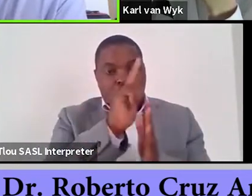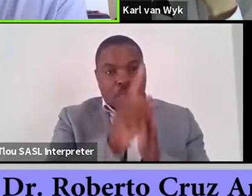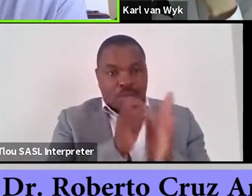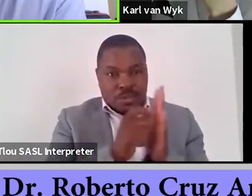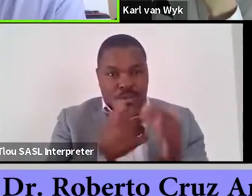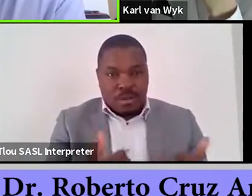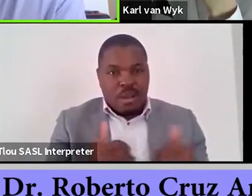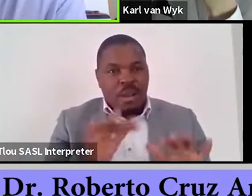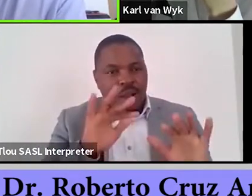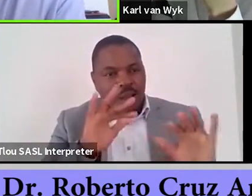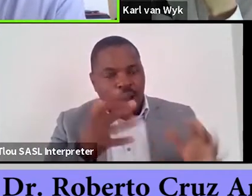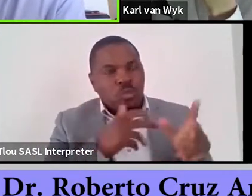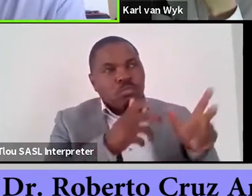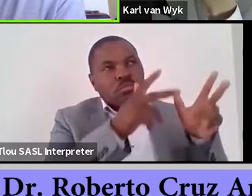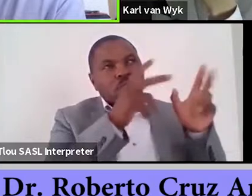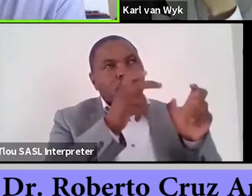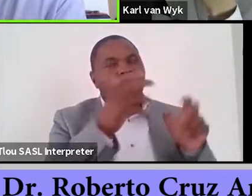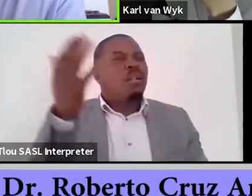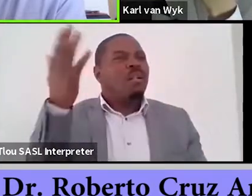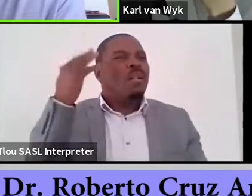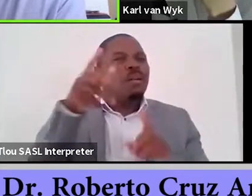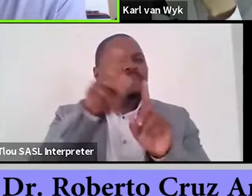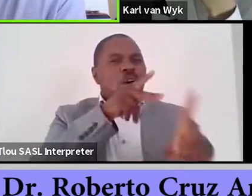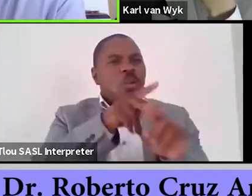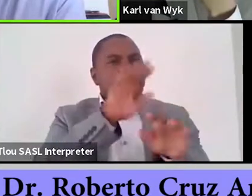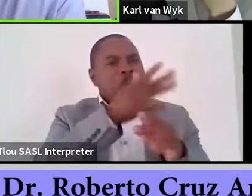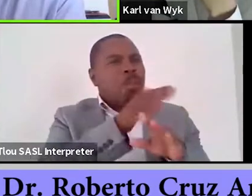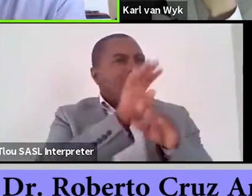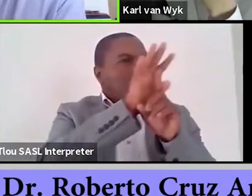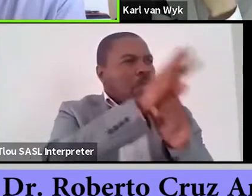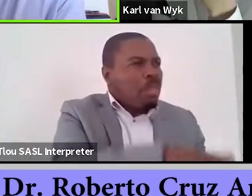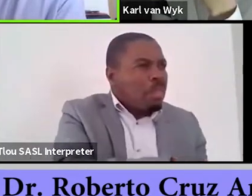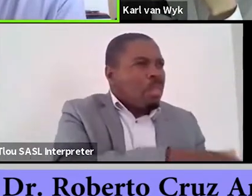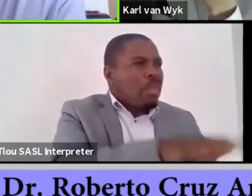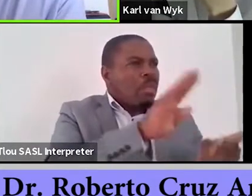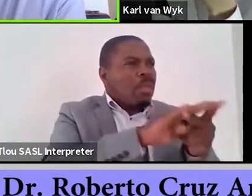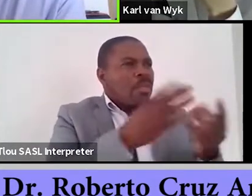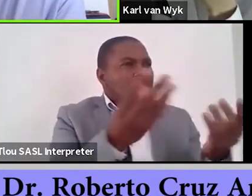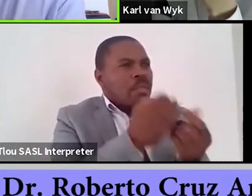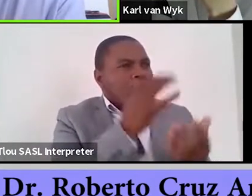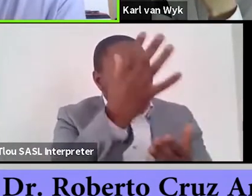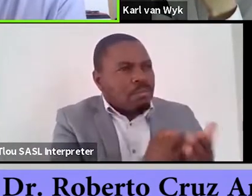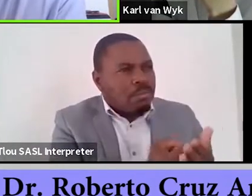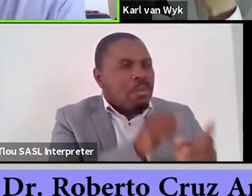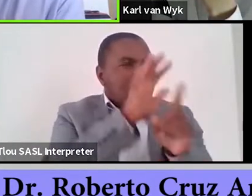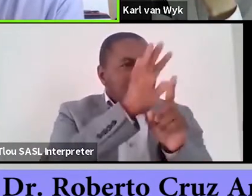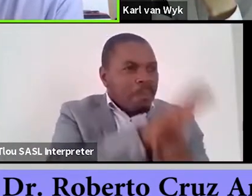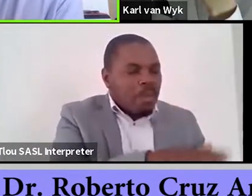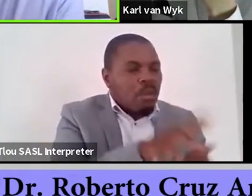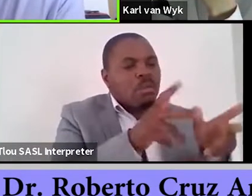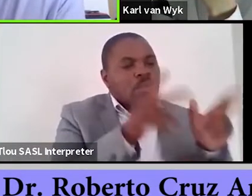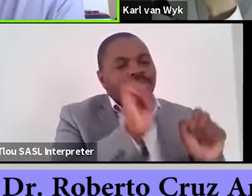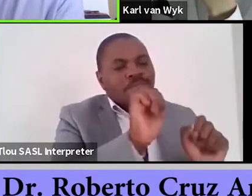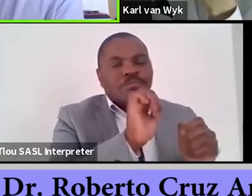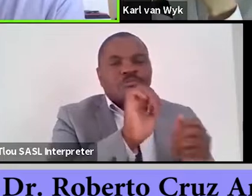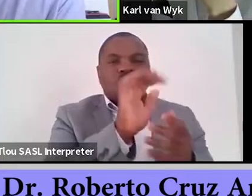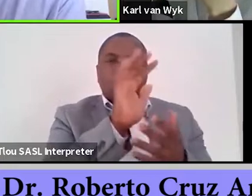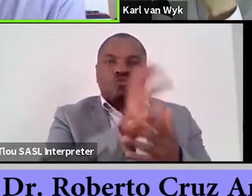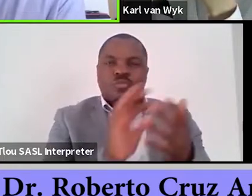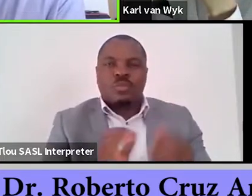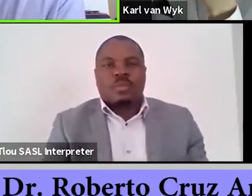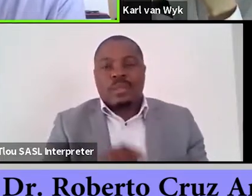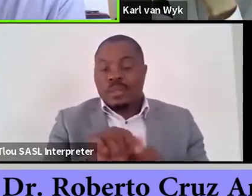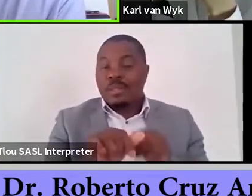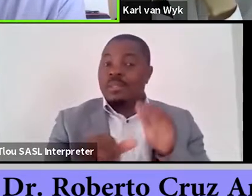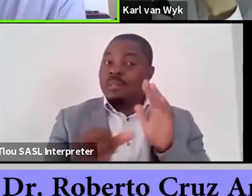how to listen to the victims of violence, dispossession and oppression. Of course, there is an important and well